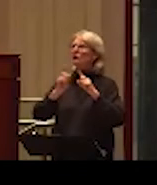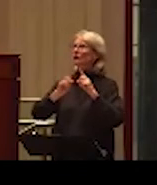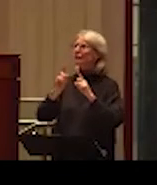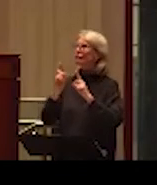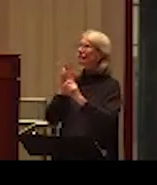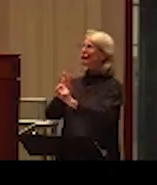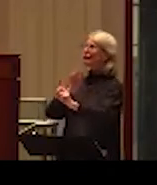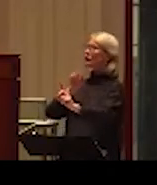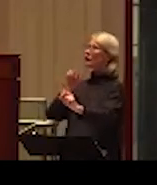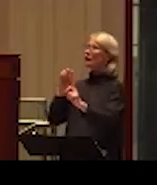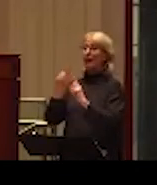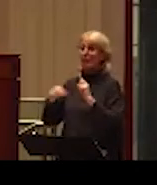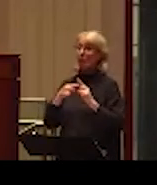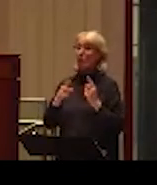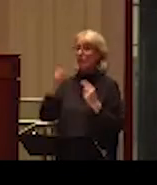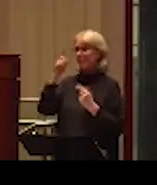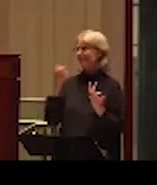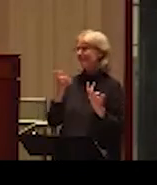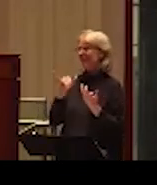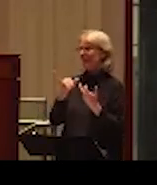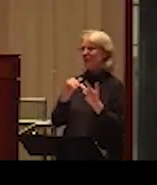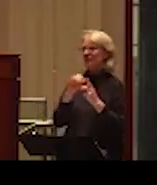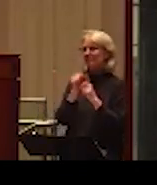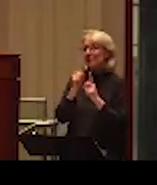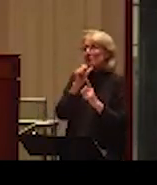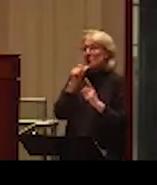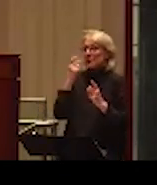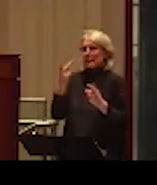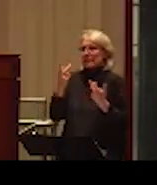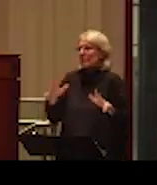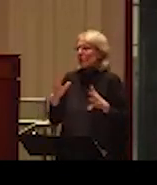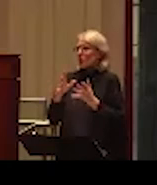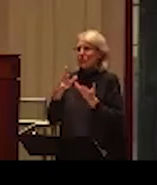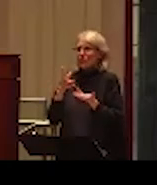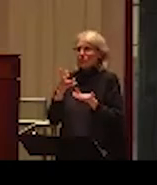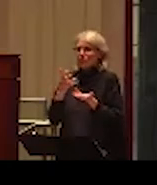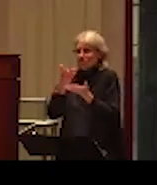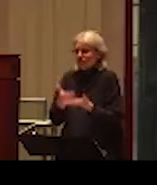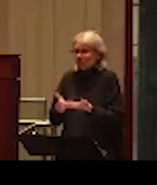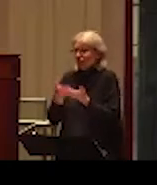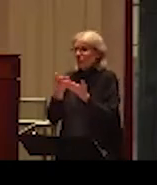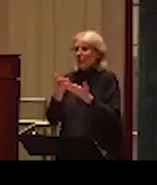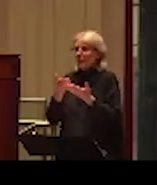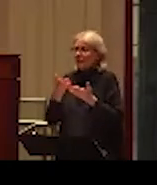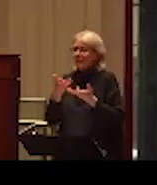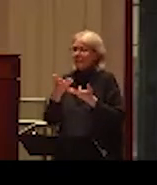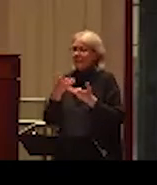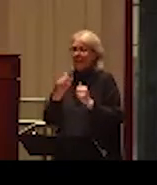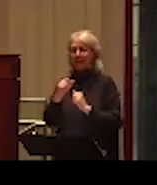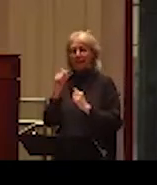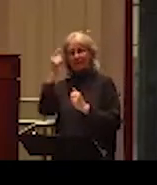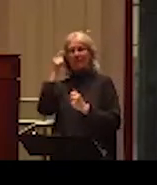I haven't actually seen any, any papers on that. So I actually had to, based on my experience talking to men who are abused,